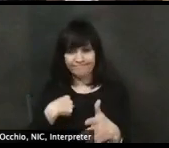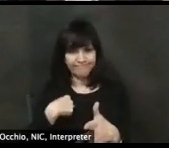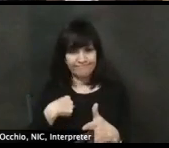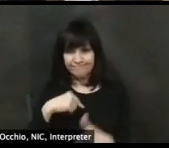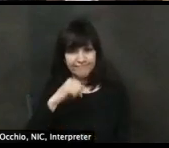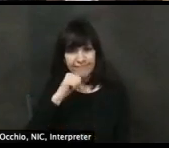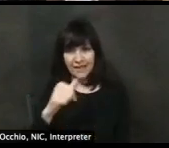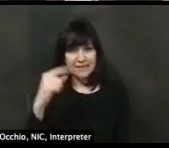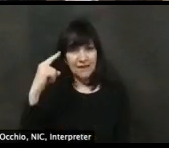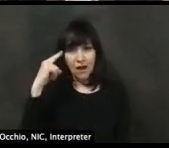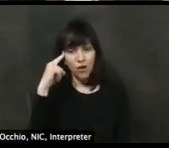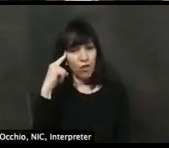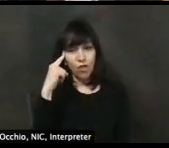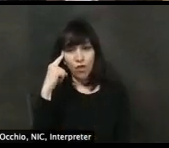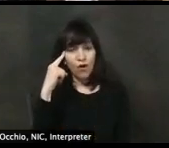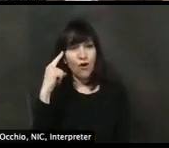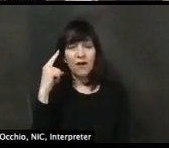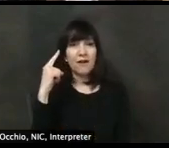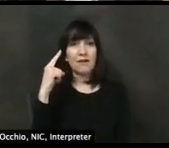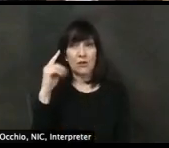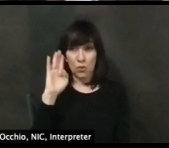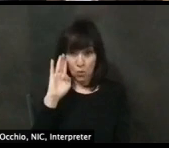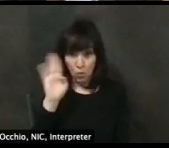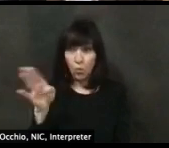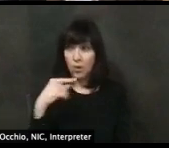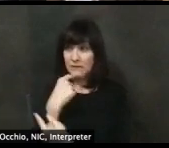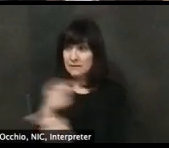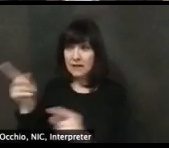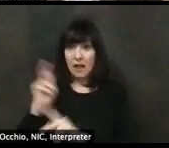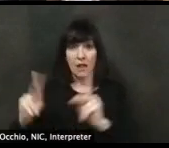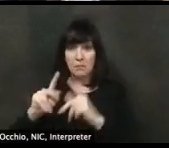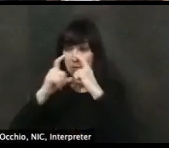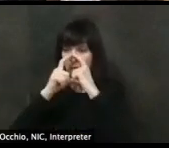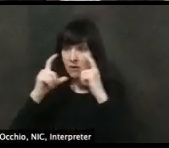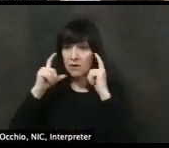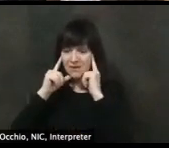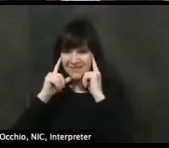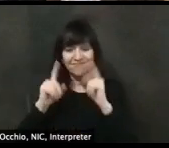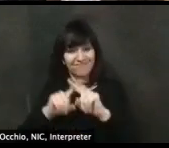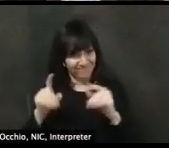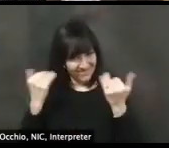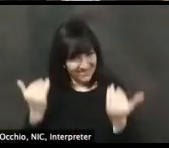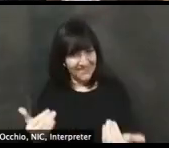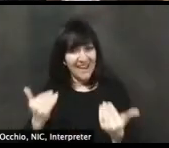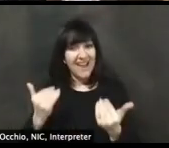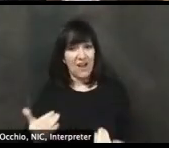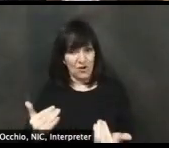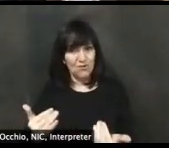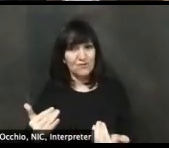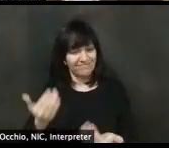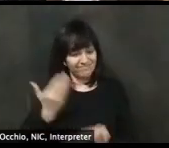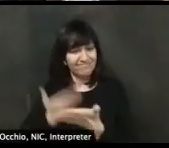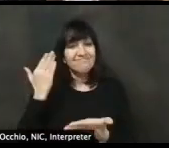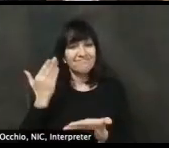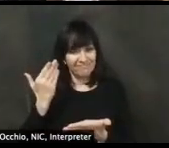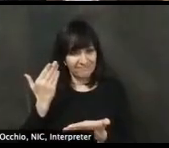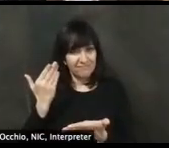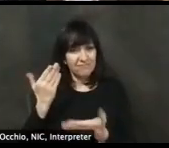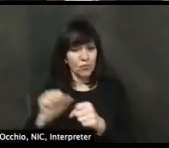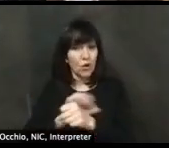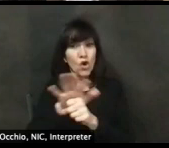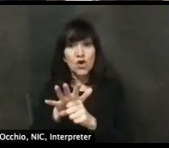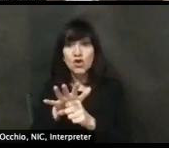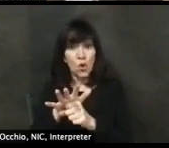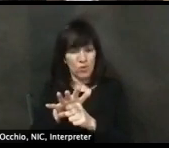that everyone wear, wear face coverings, but the fact that we now know how common asymptomatic spread